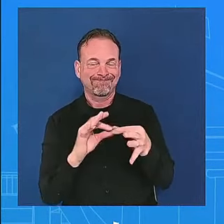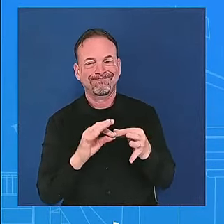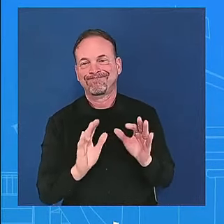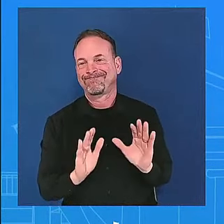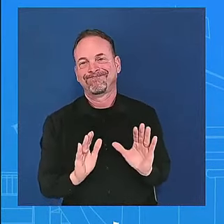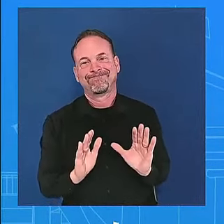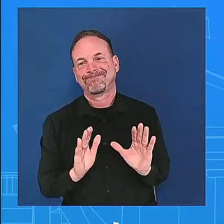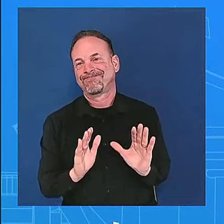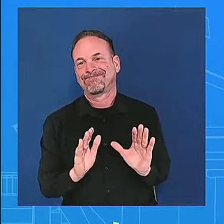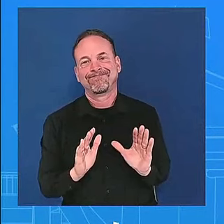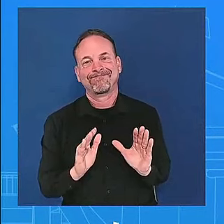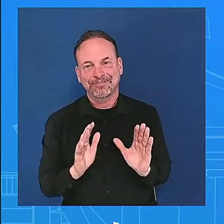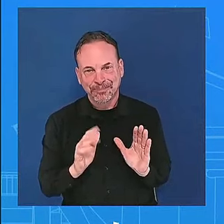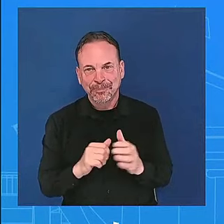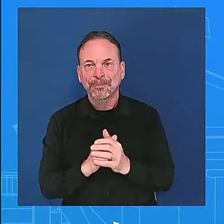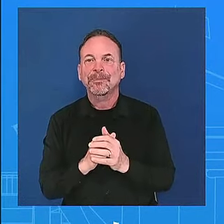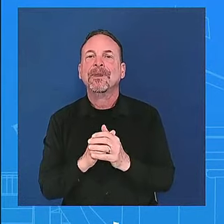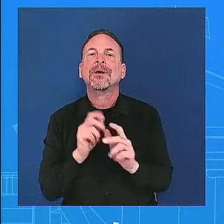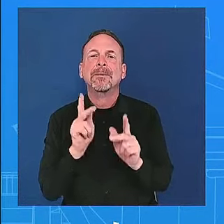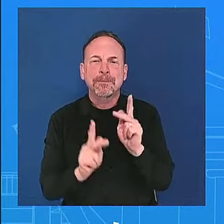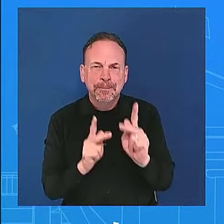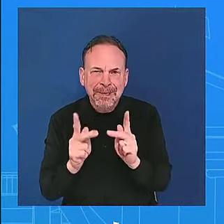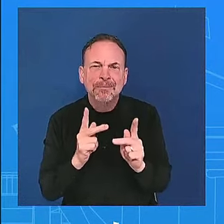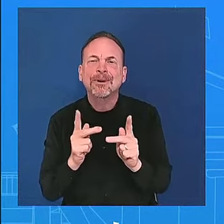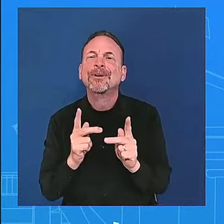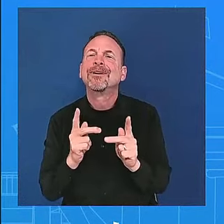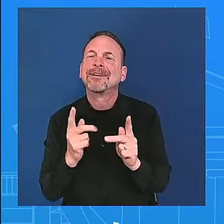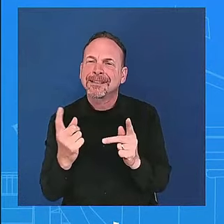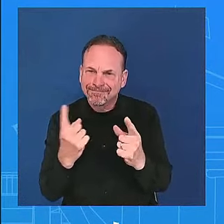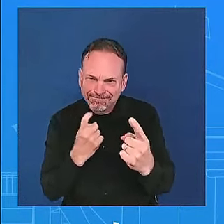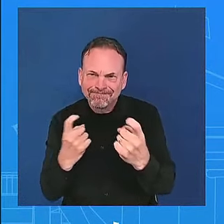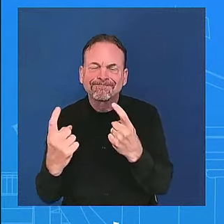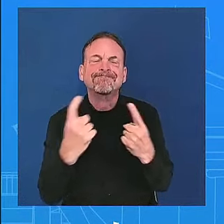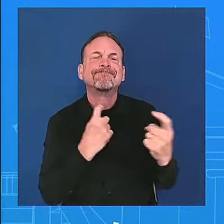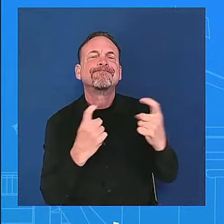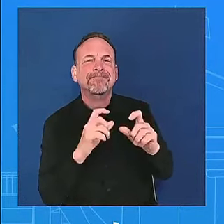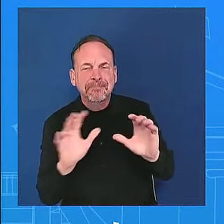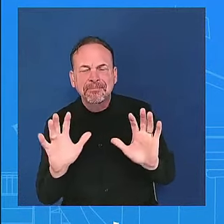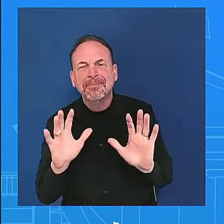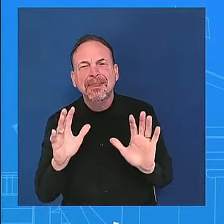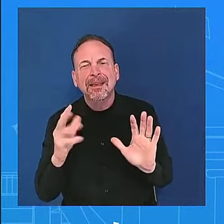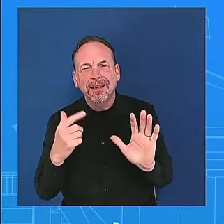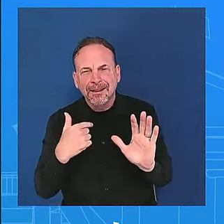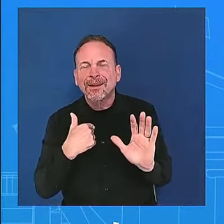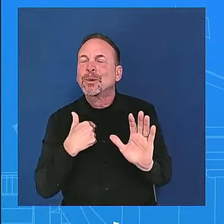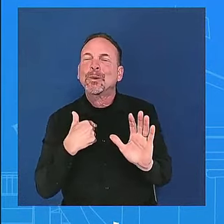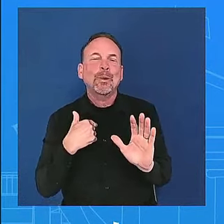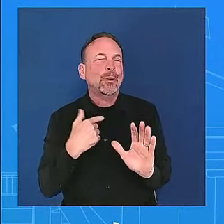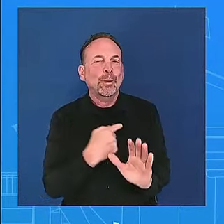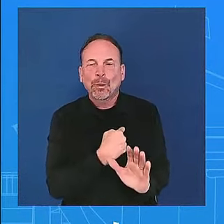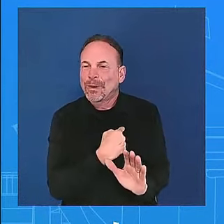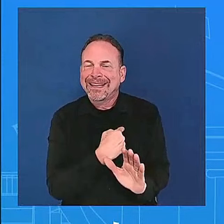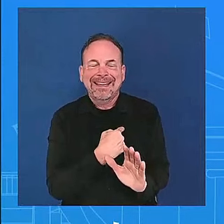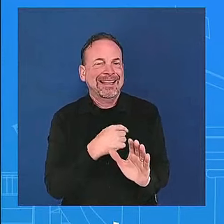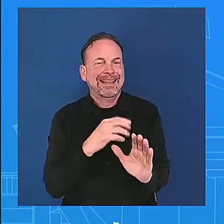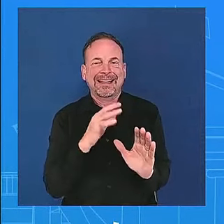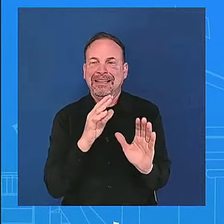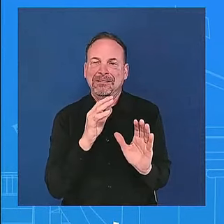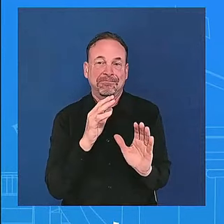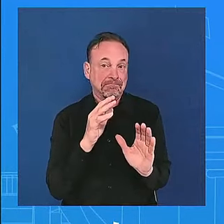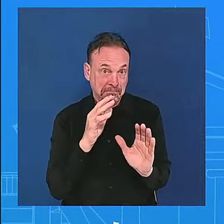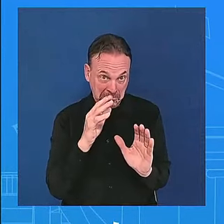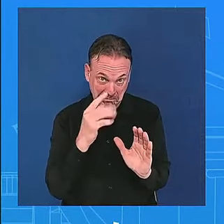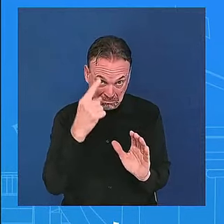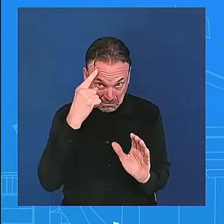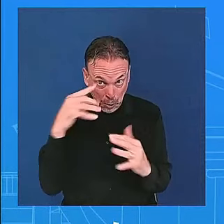i've gotten about all-out war uh we do not believe we do not believe that an all-out war is inevitable and we believe that it can be avoided